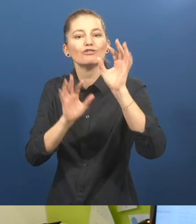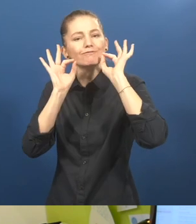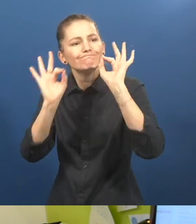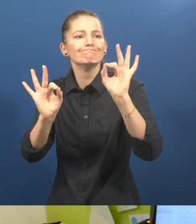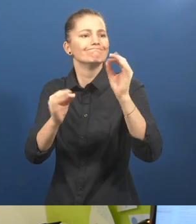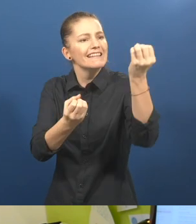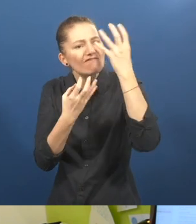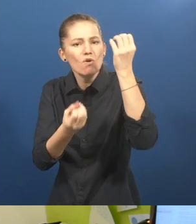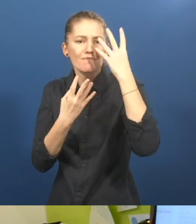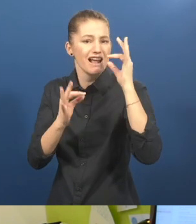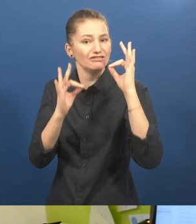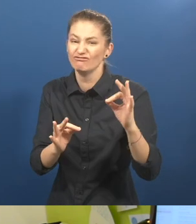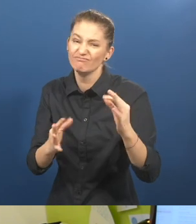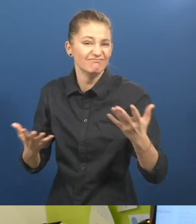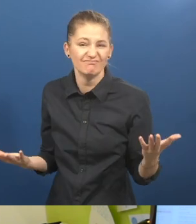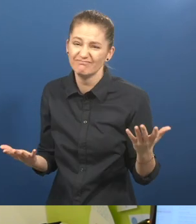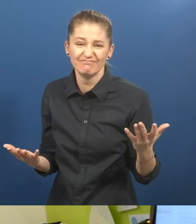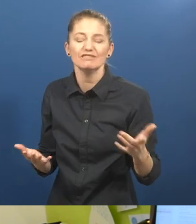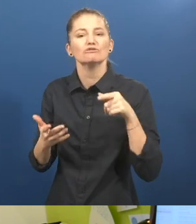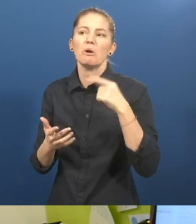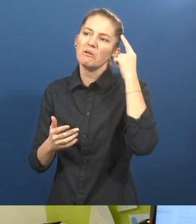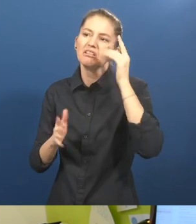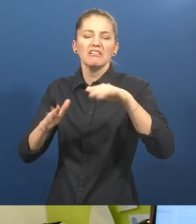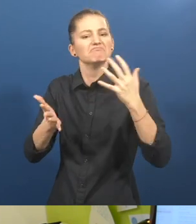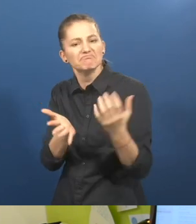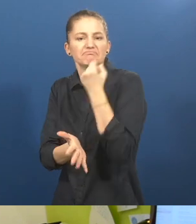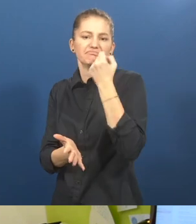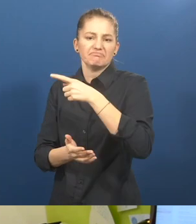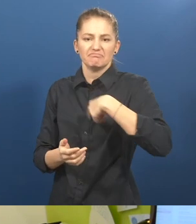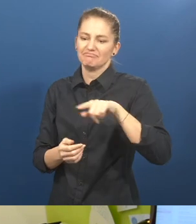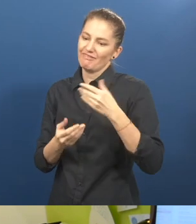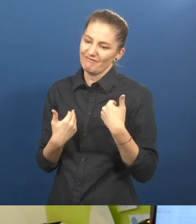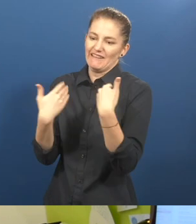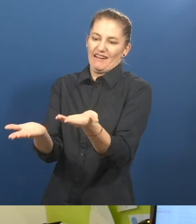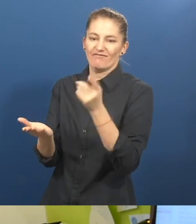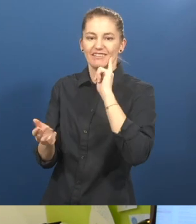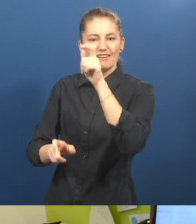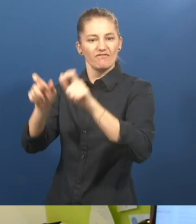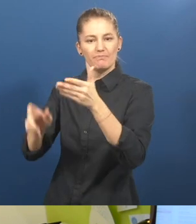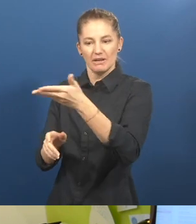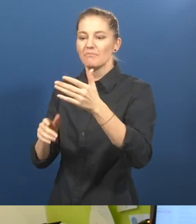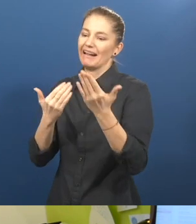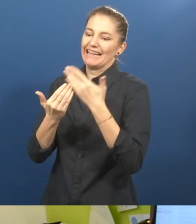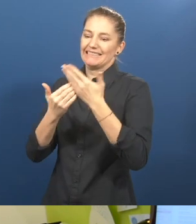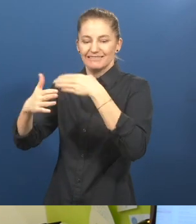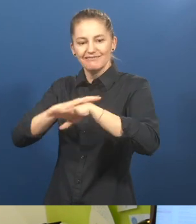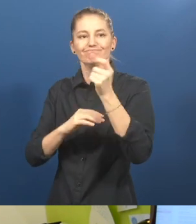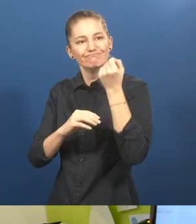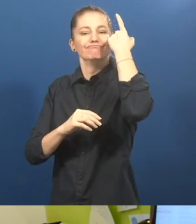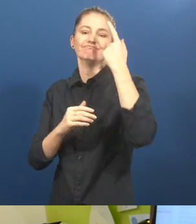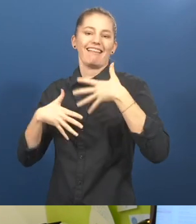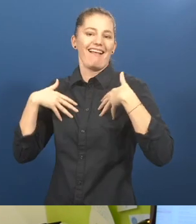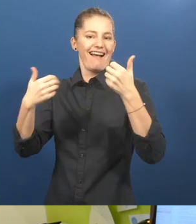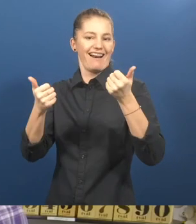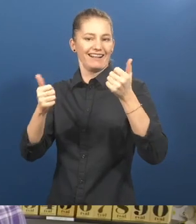something for deaf people. The entrance into the health system. And this is, I think, the most important thing we could